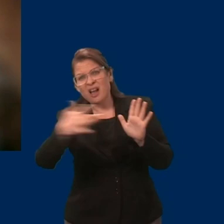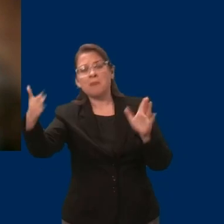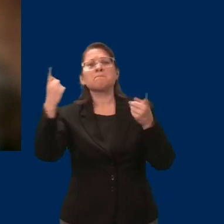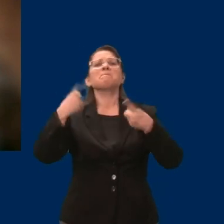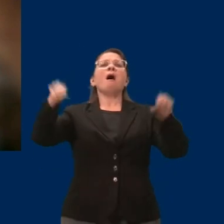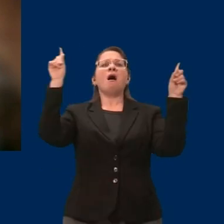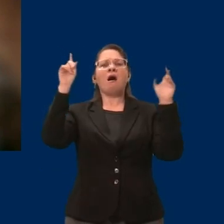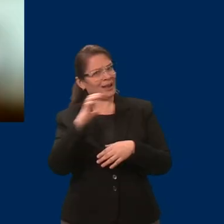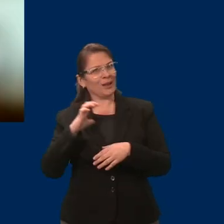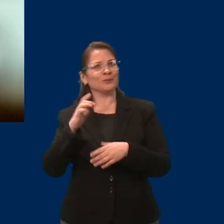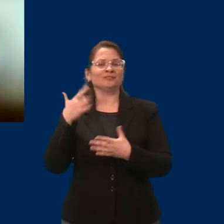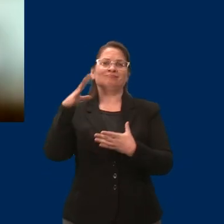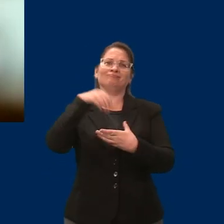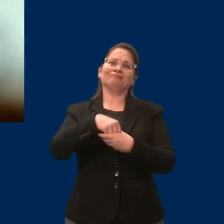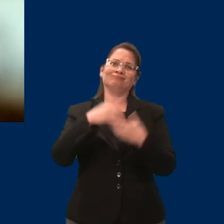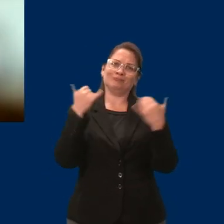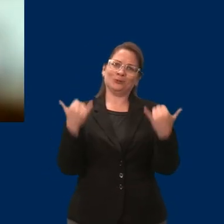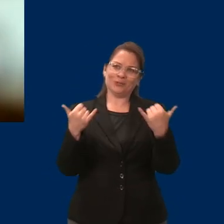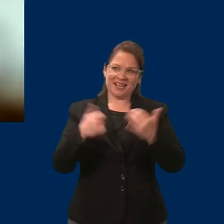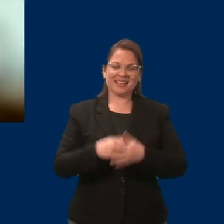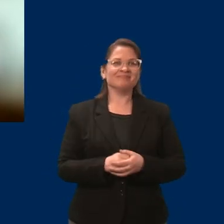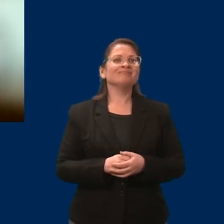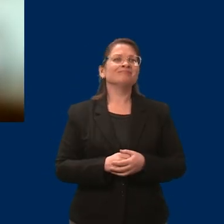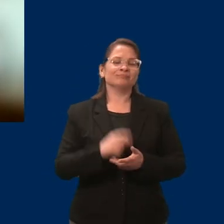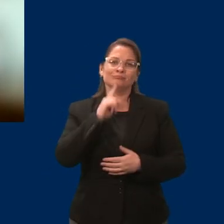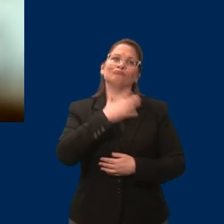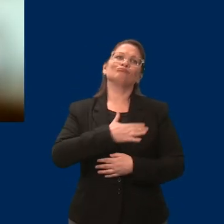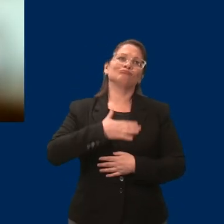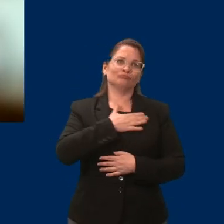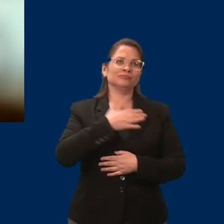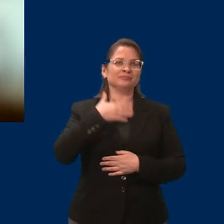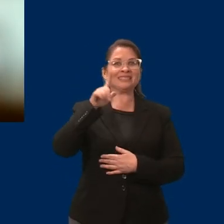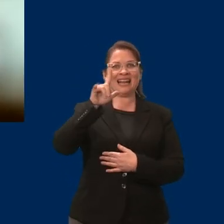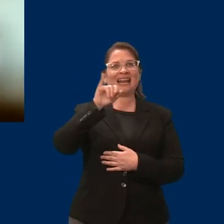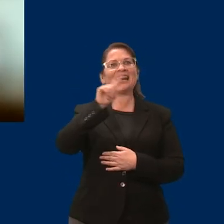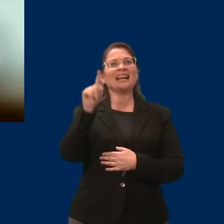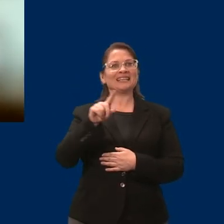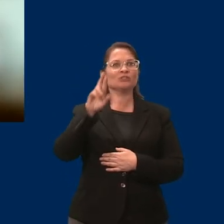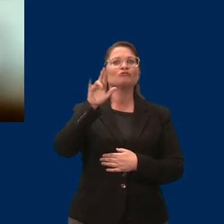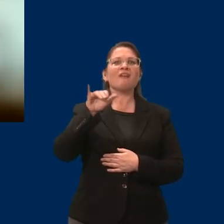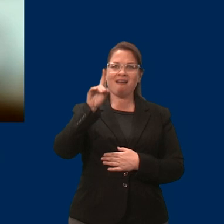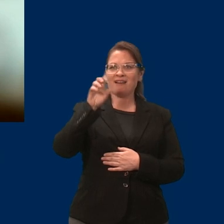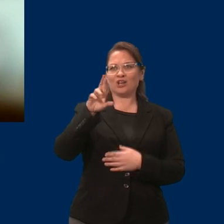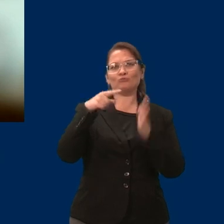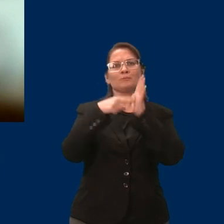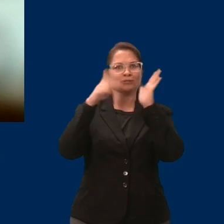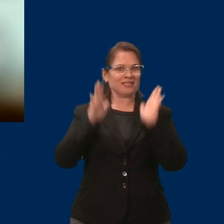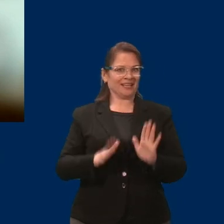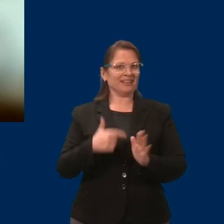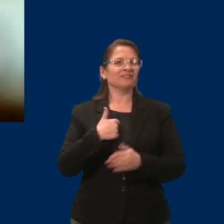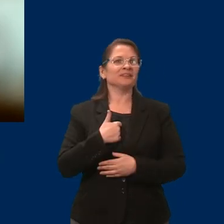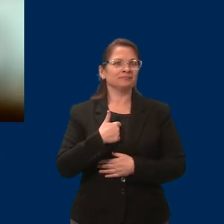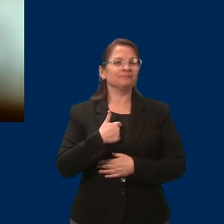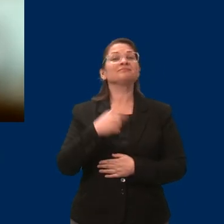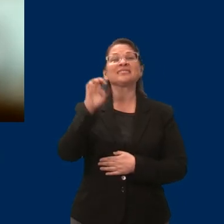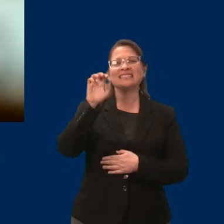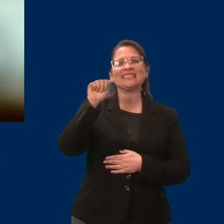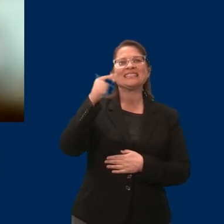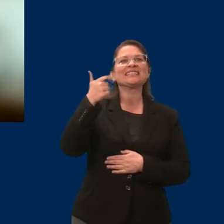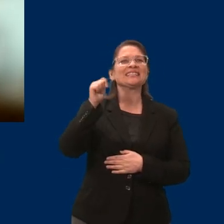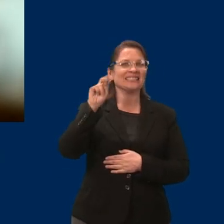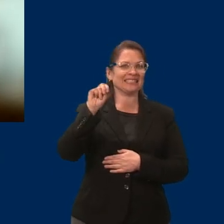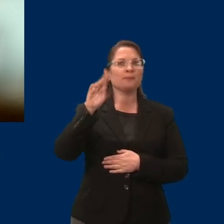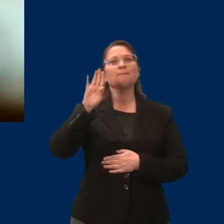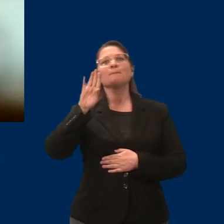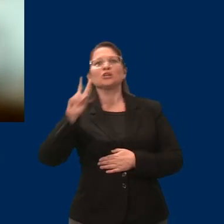diagnosis. I'm Representative Liz Reier, Egan, soon to be representing Egan and Burnsville. A white woman